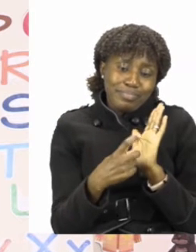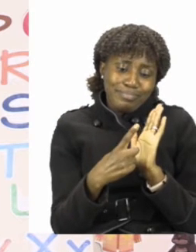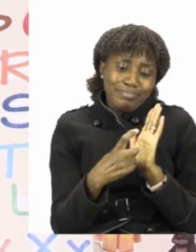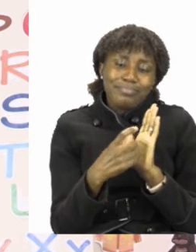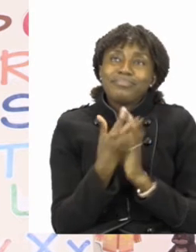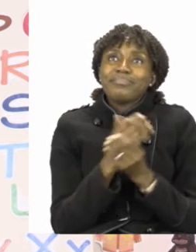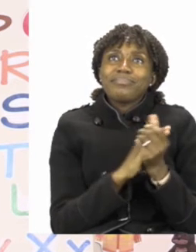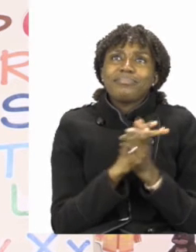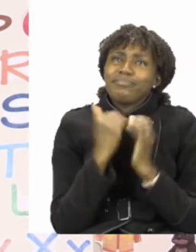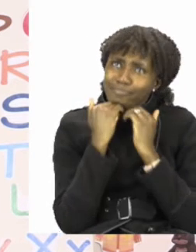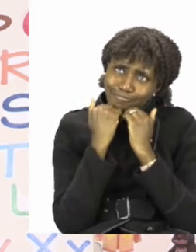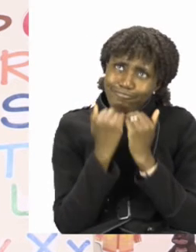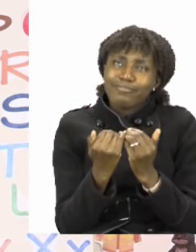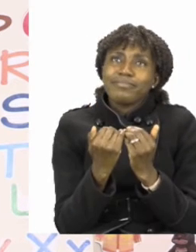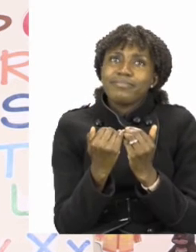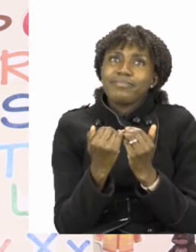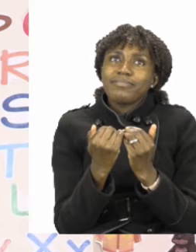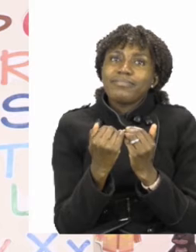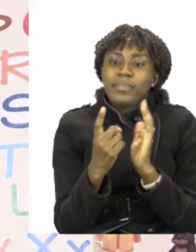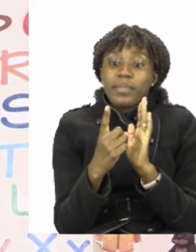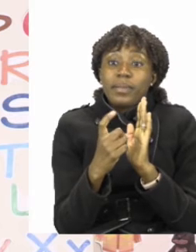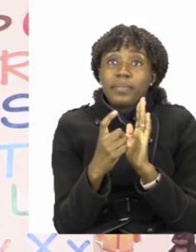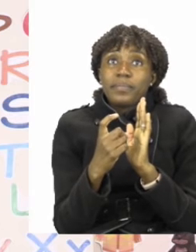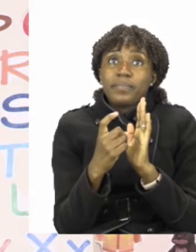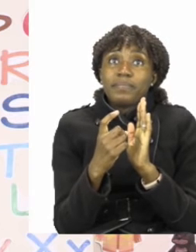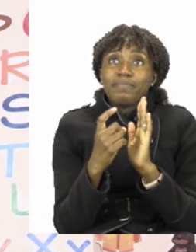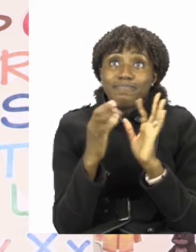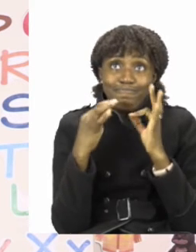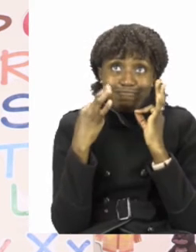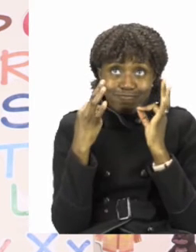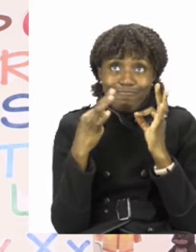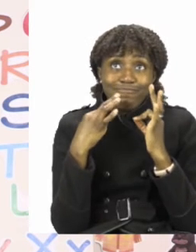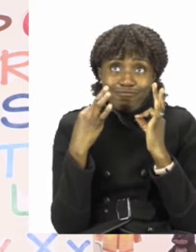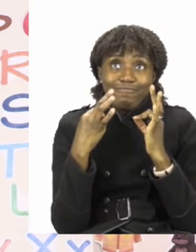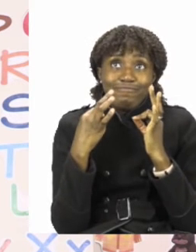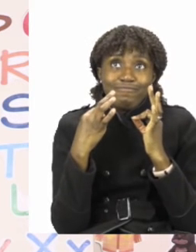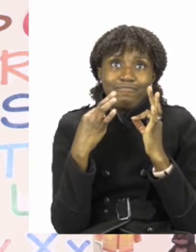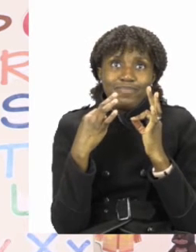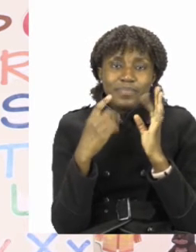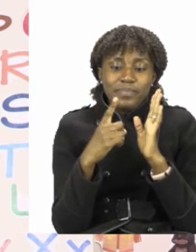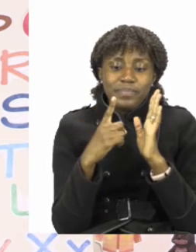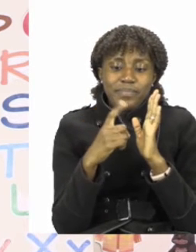to sanitize. So let's take our sanitizer and sing our special sanitizing song.